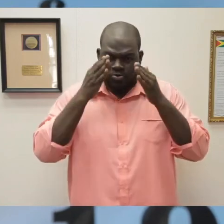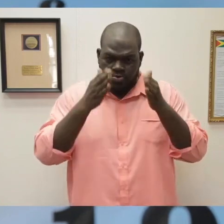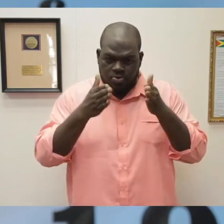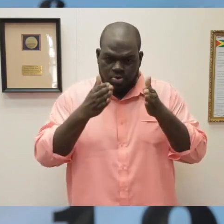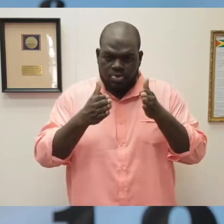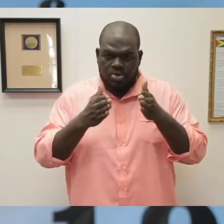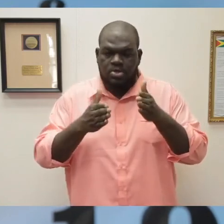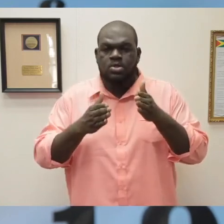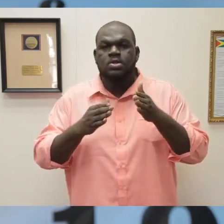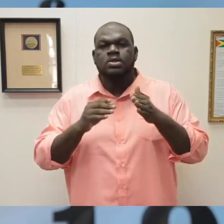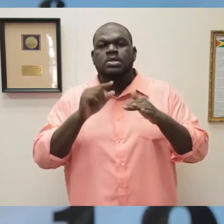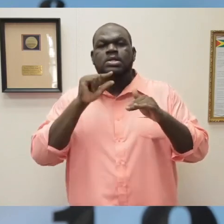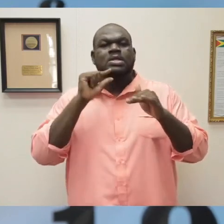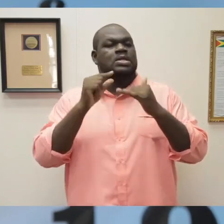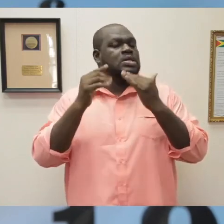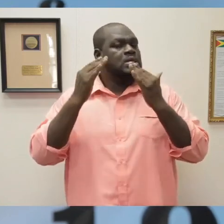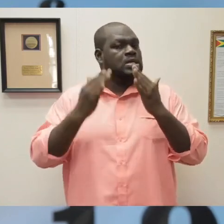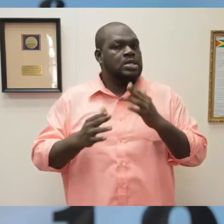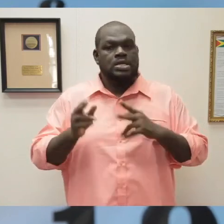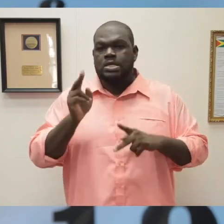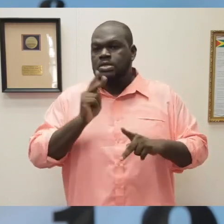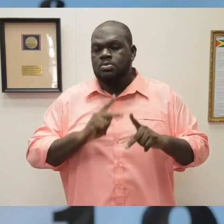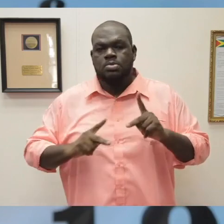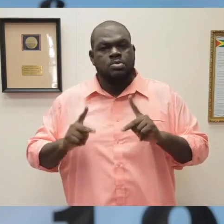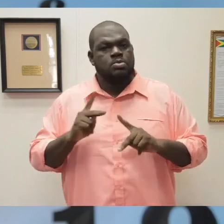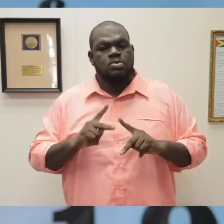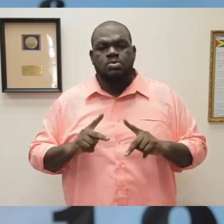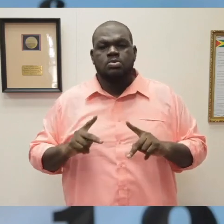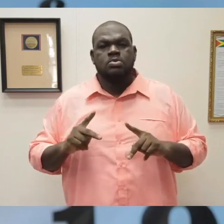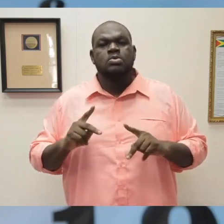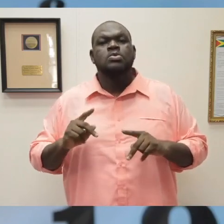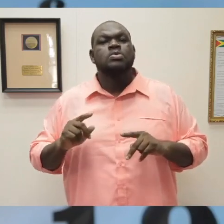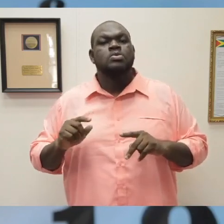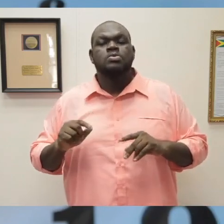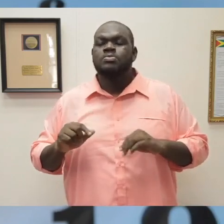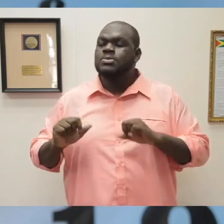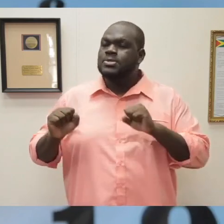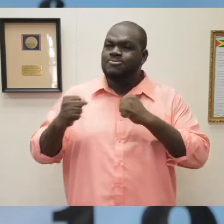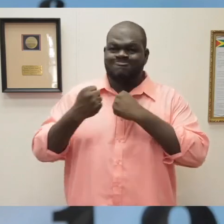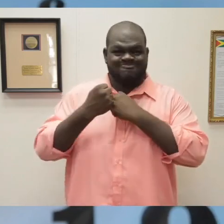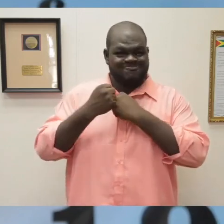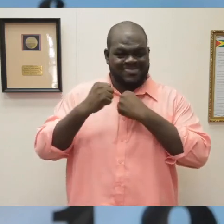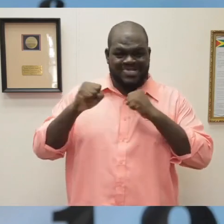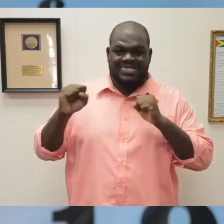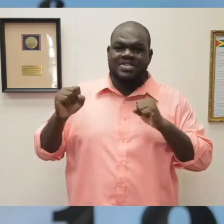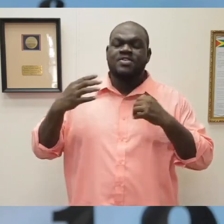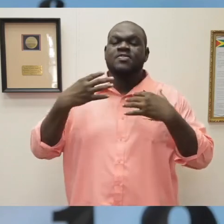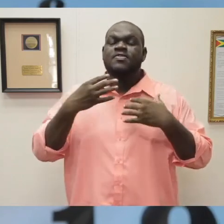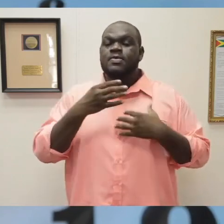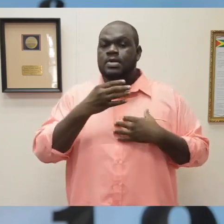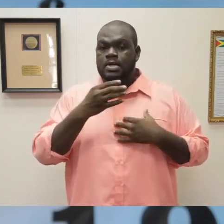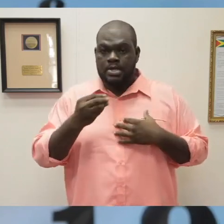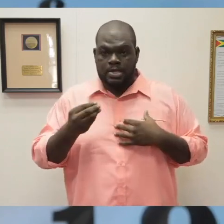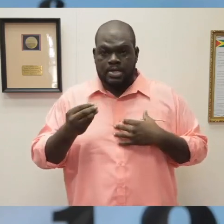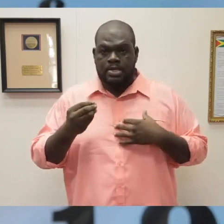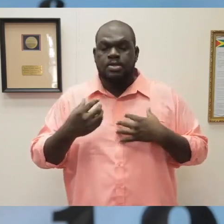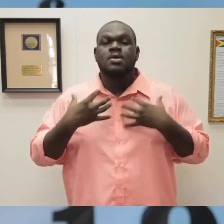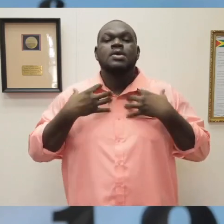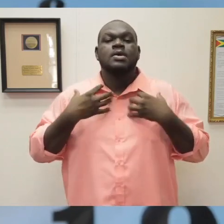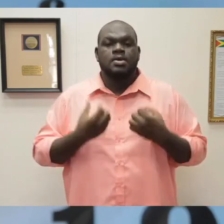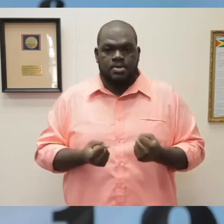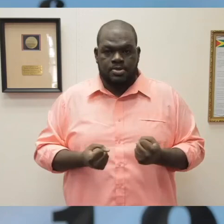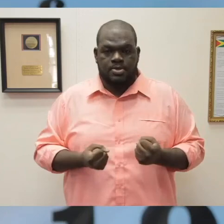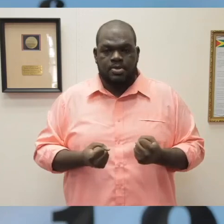the Guyanese people remain safe and healthy. Happy Father's Day! Let's remember to wash our hands,